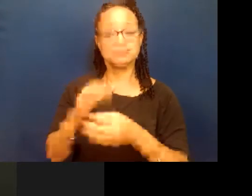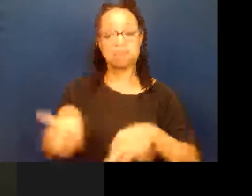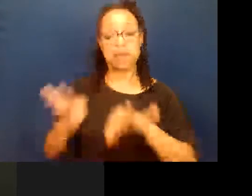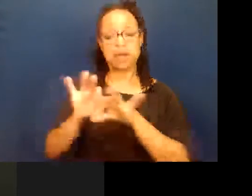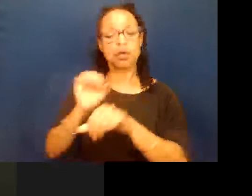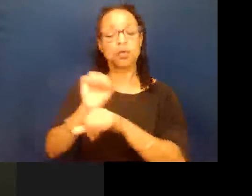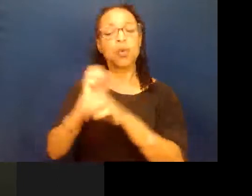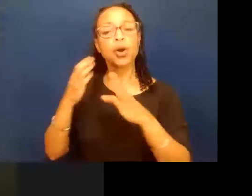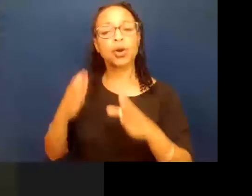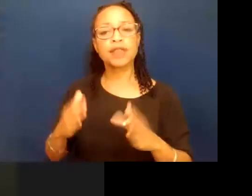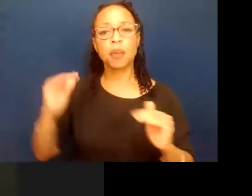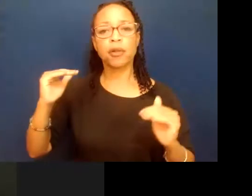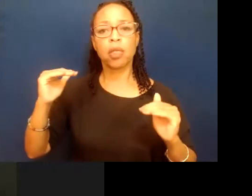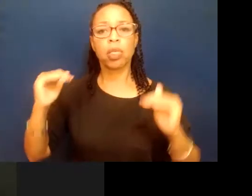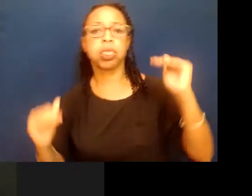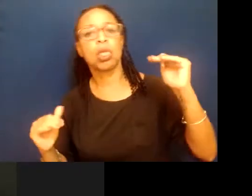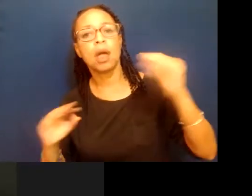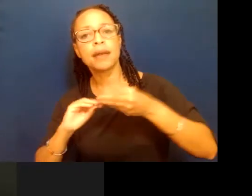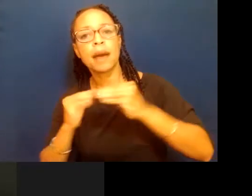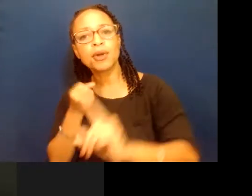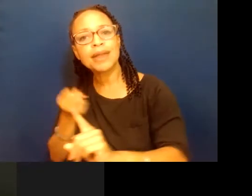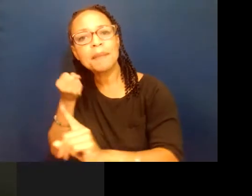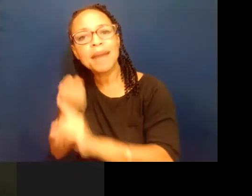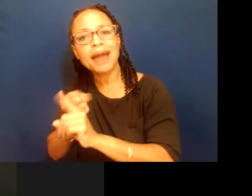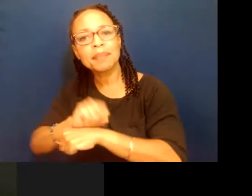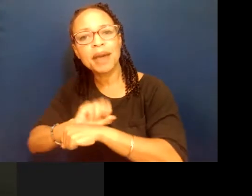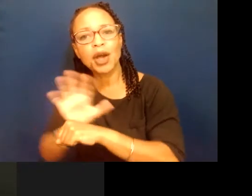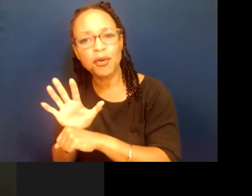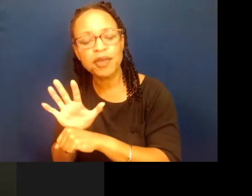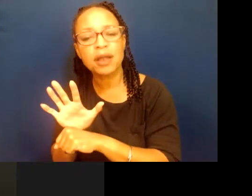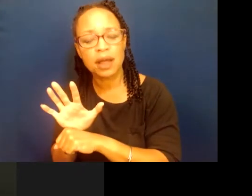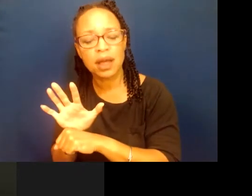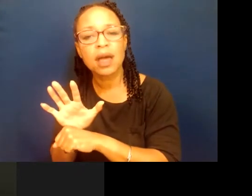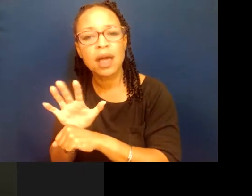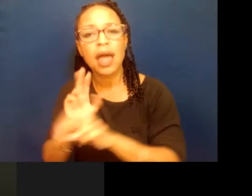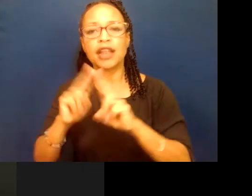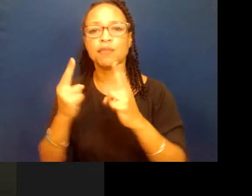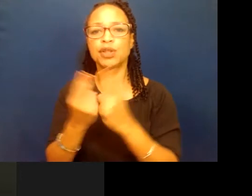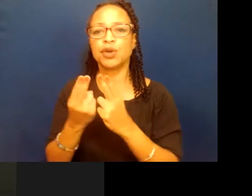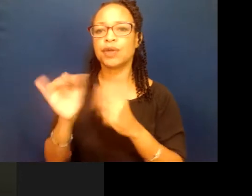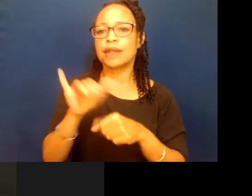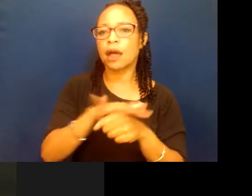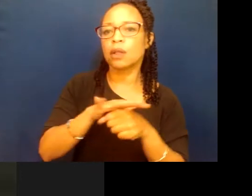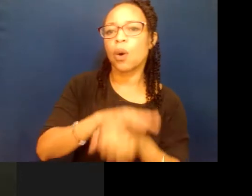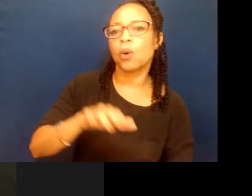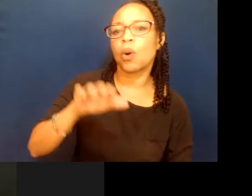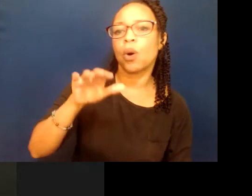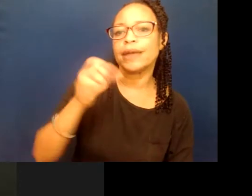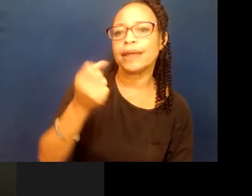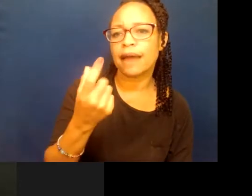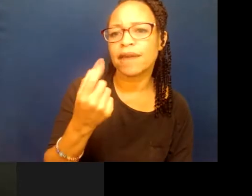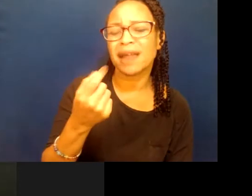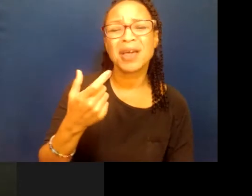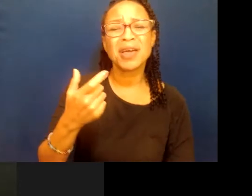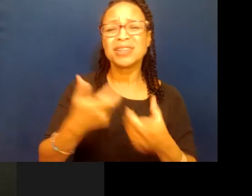disproportionate numbers impacted by the COVID-19, and it was unions such as Local 11, H-E-R-E, who suffered huge